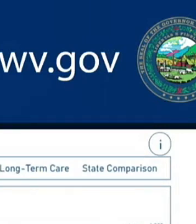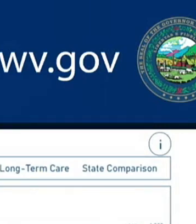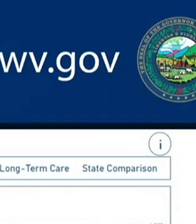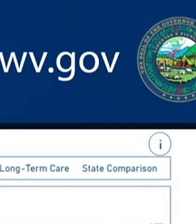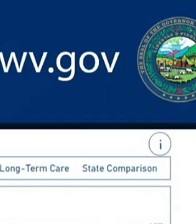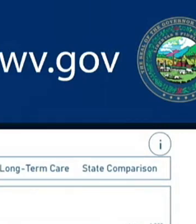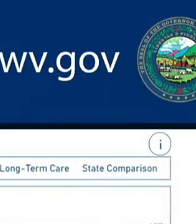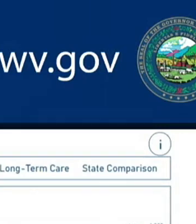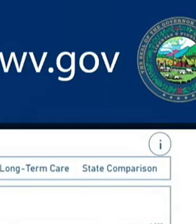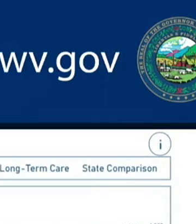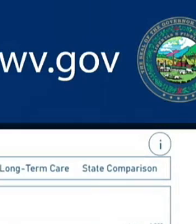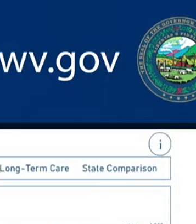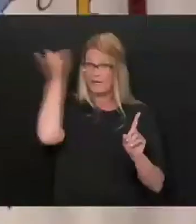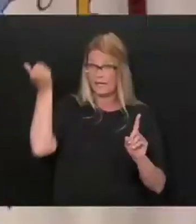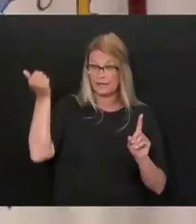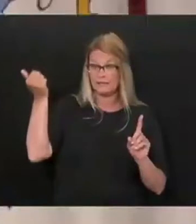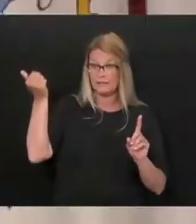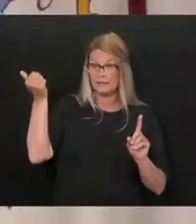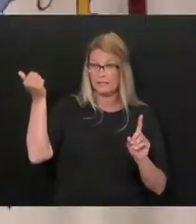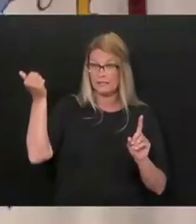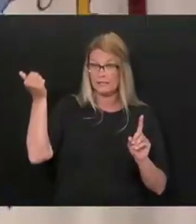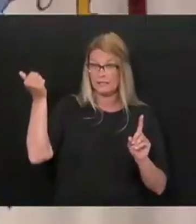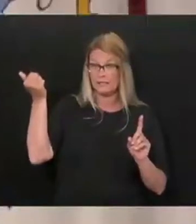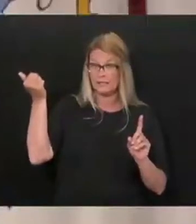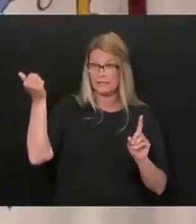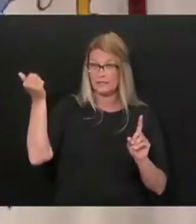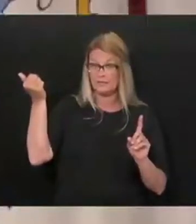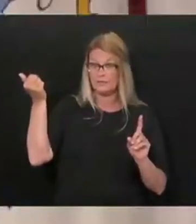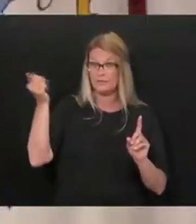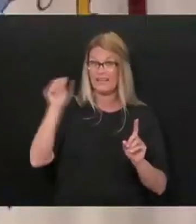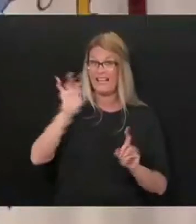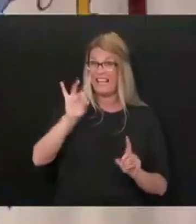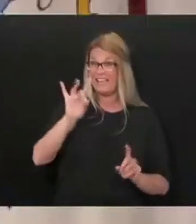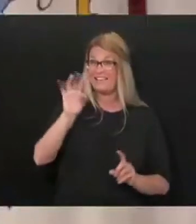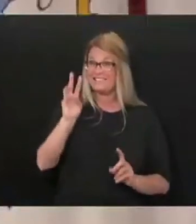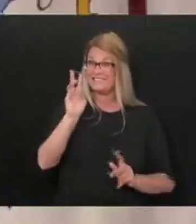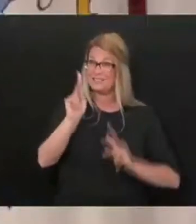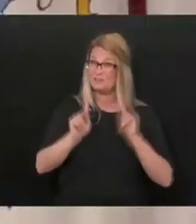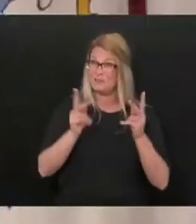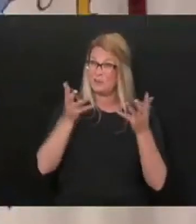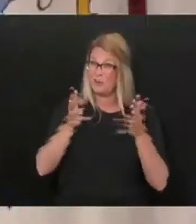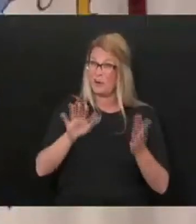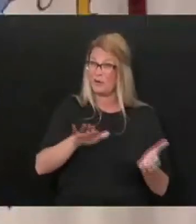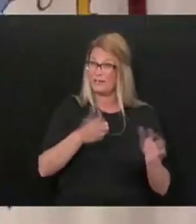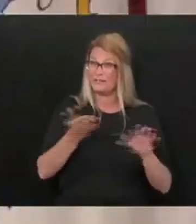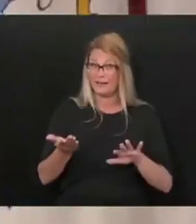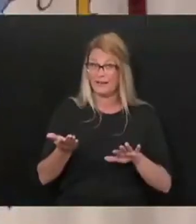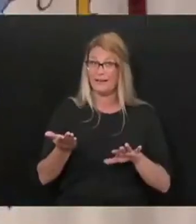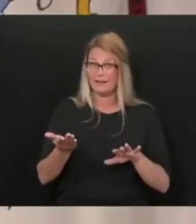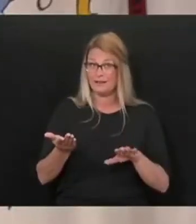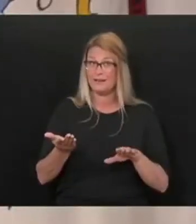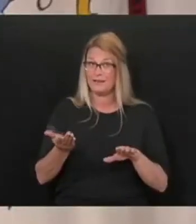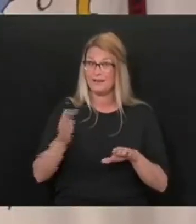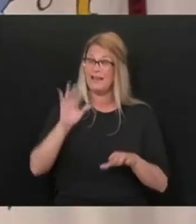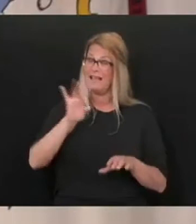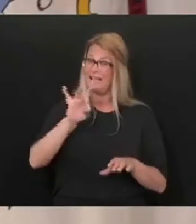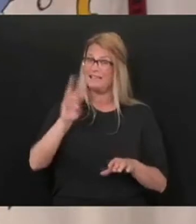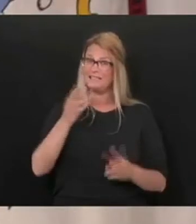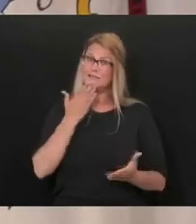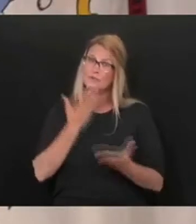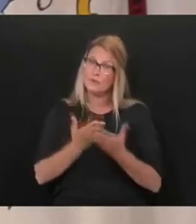just remember, we lost 86 good people, 86 really good people.